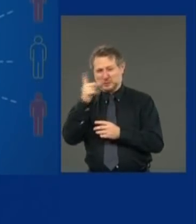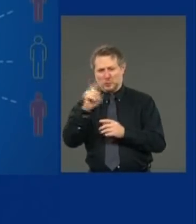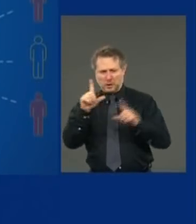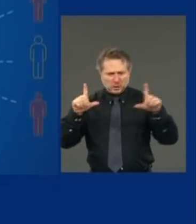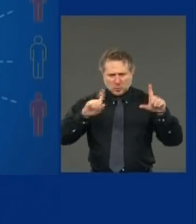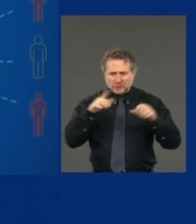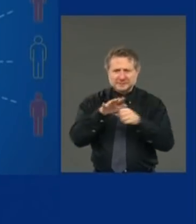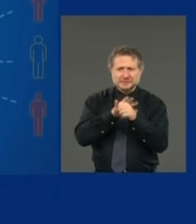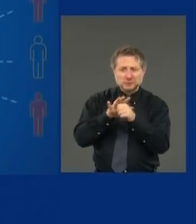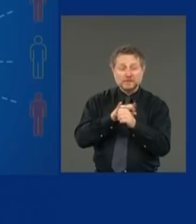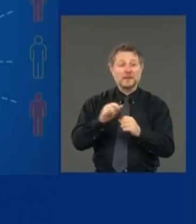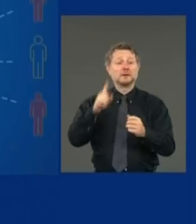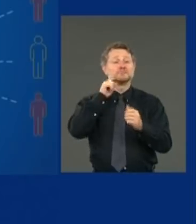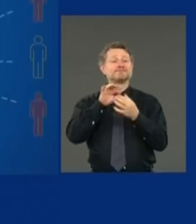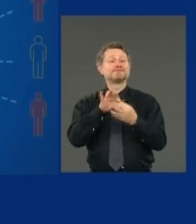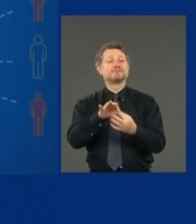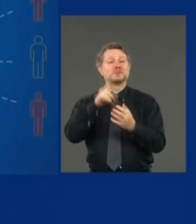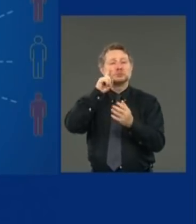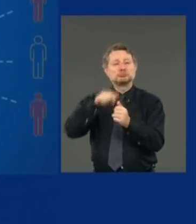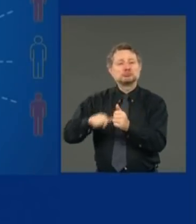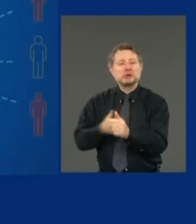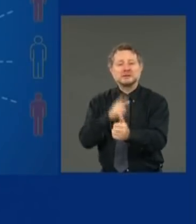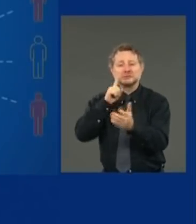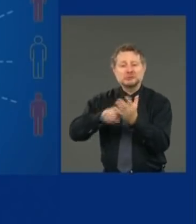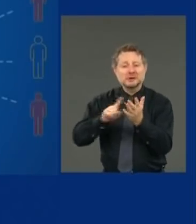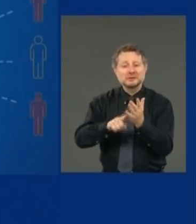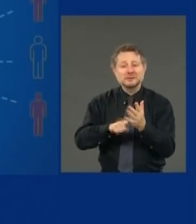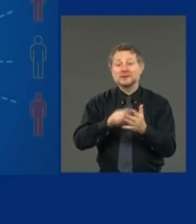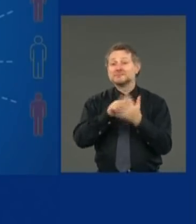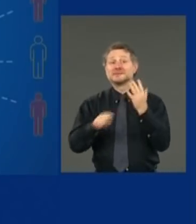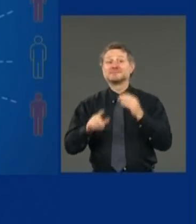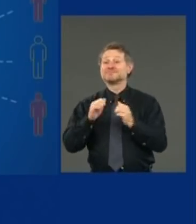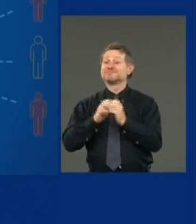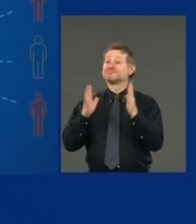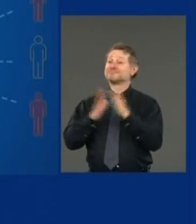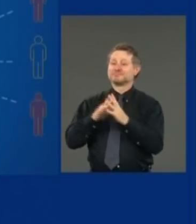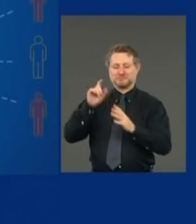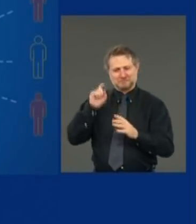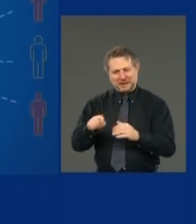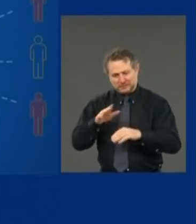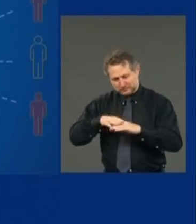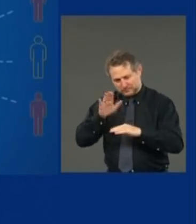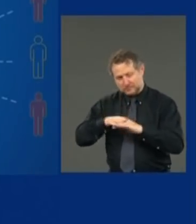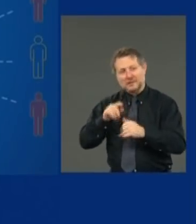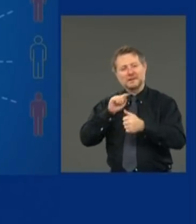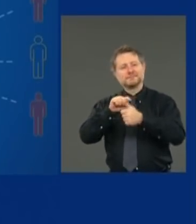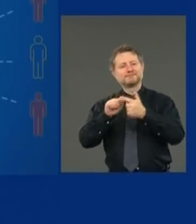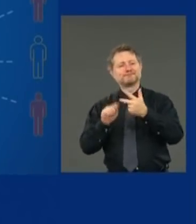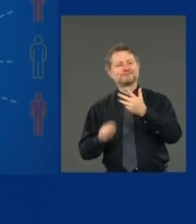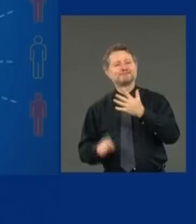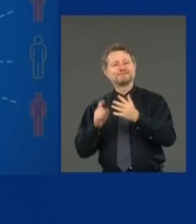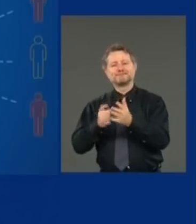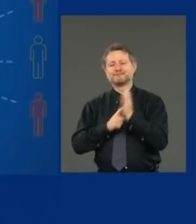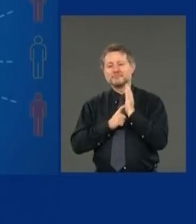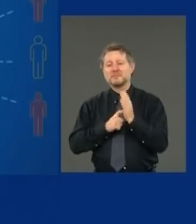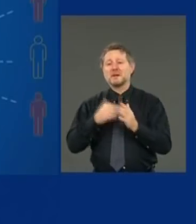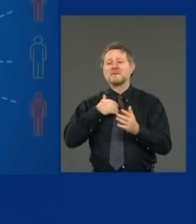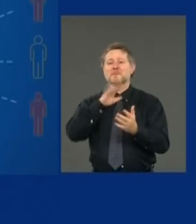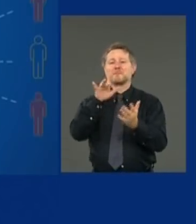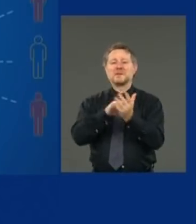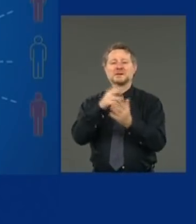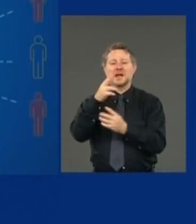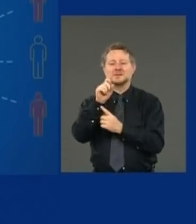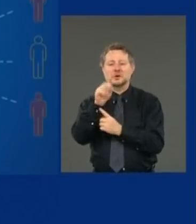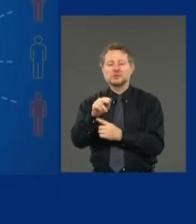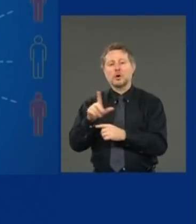tracing, all the regions that have come online had to have the right number of tracers. That's where we're talking about Mid-Hudson and Long Island has to get